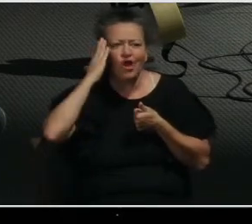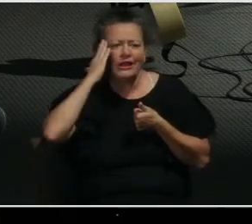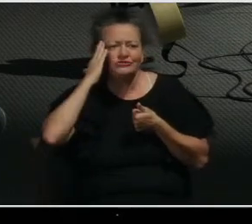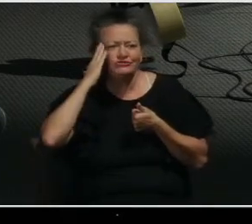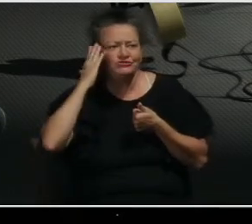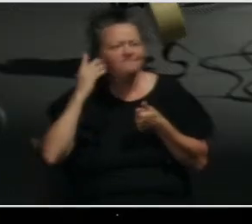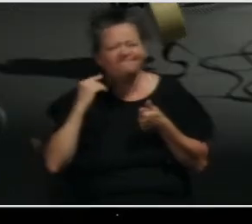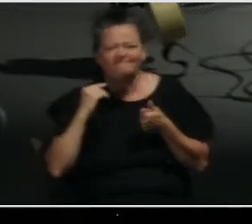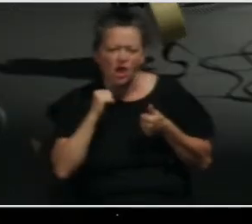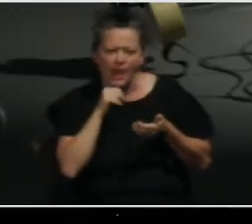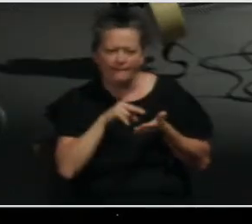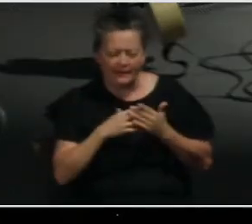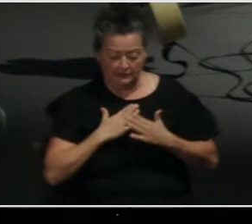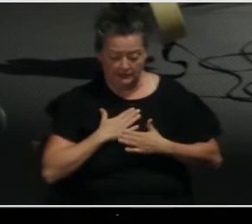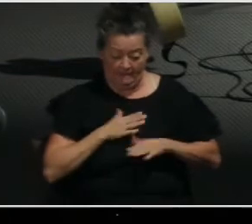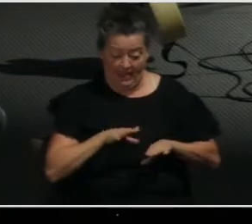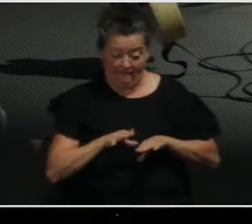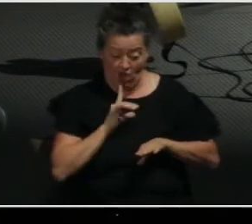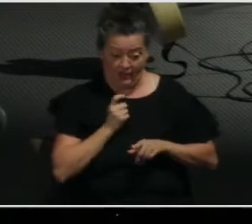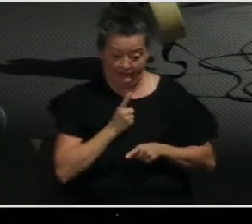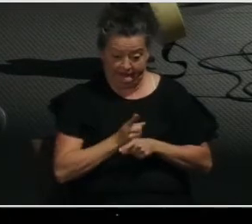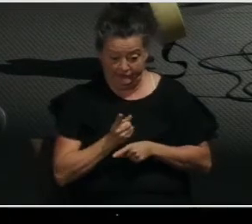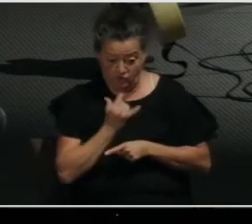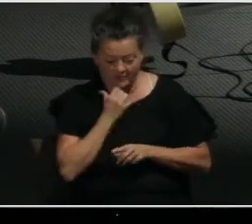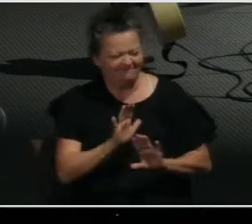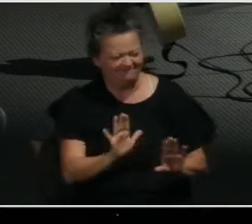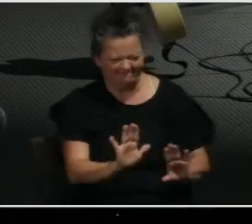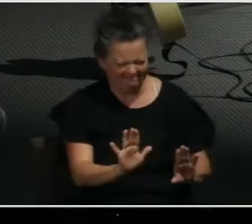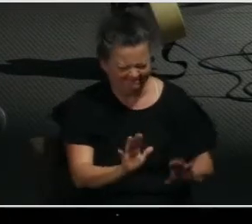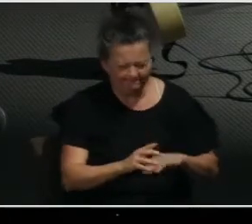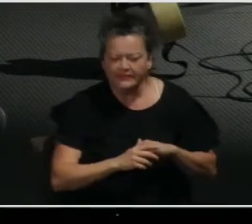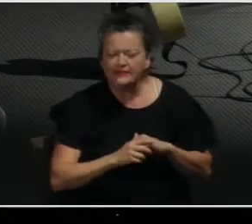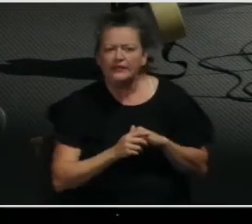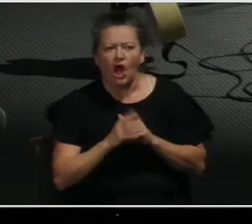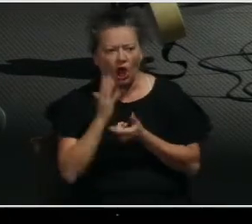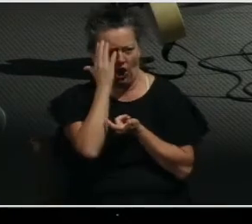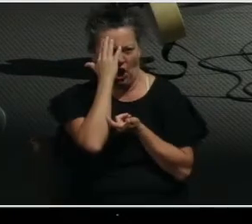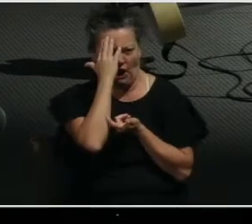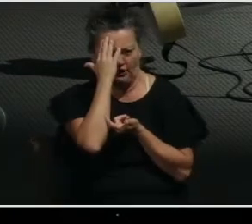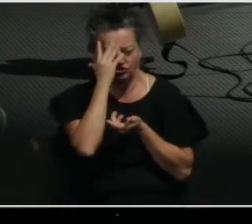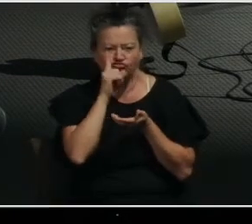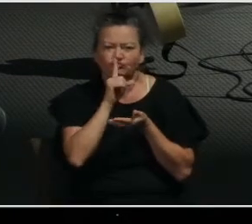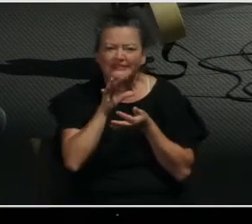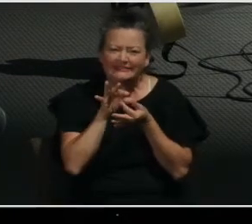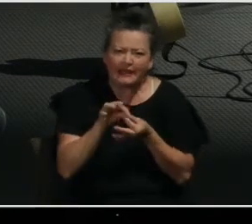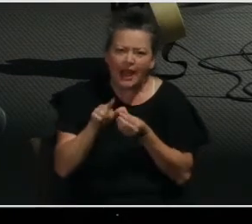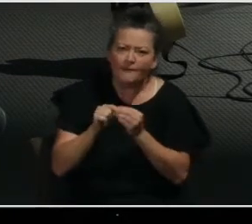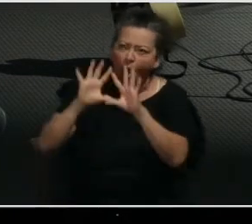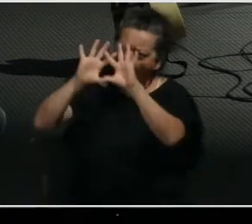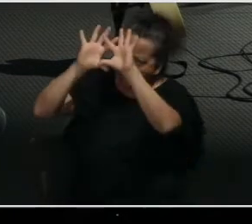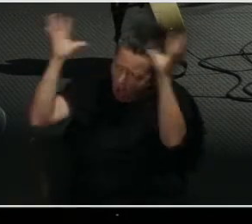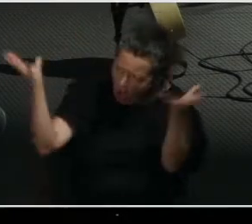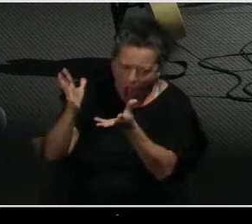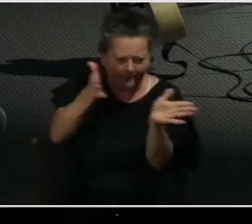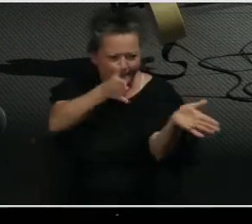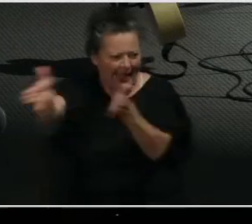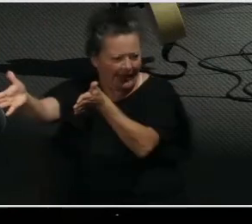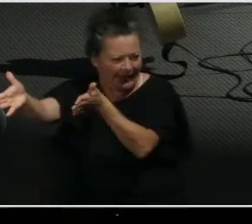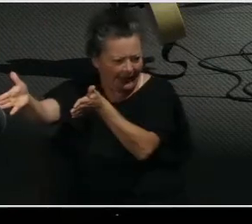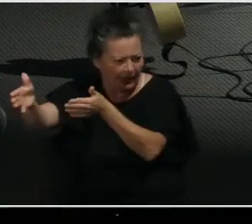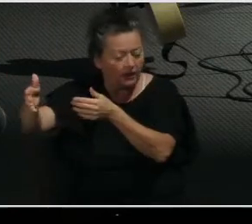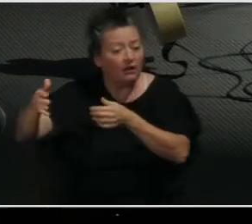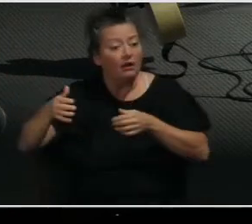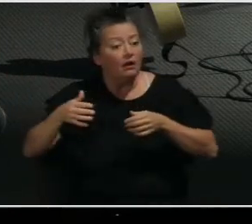wants people to behave. It is an understanding of God's whole saving purposes in Christ